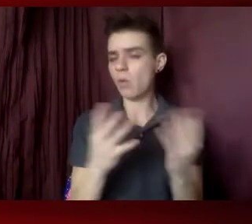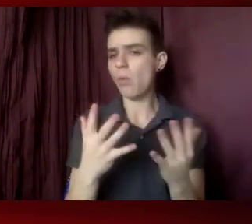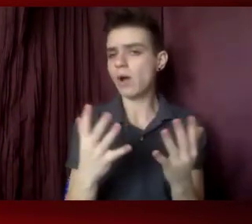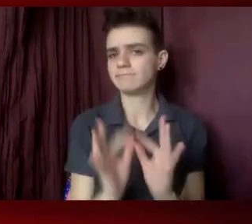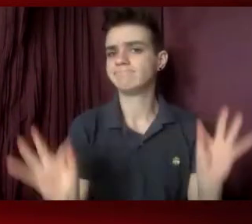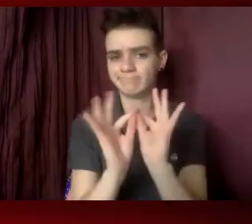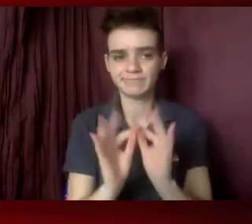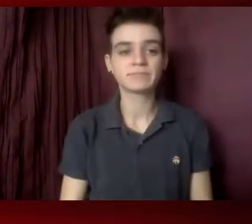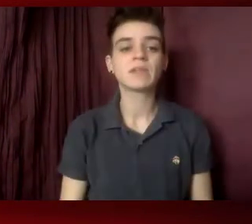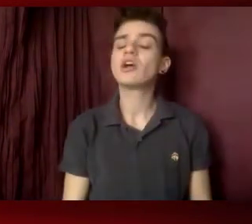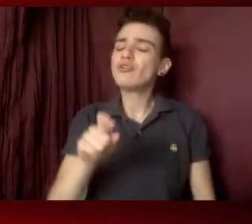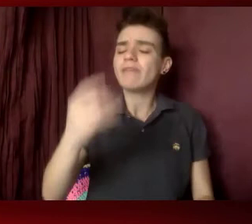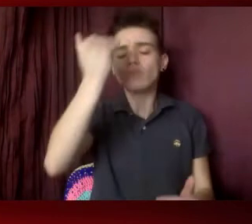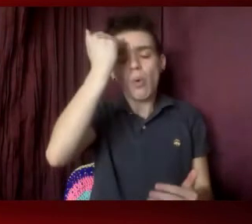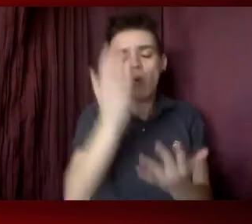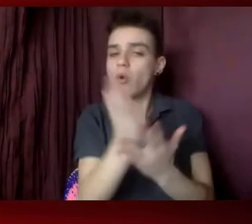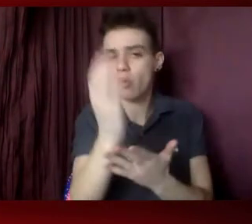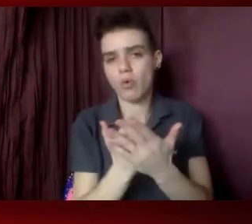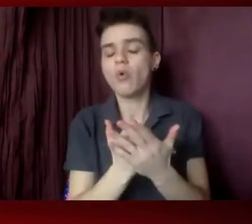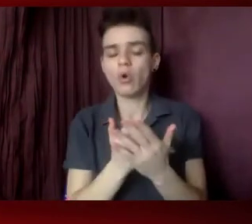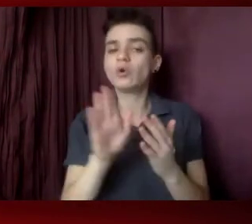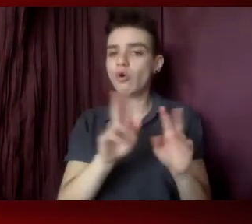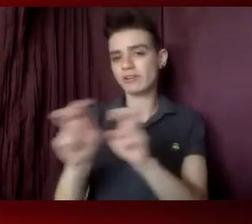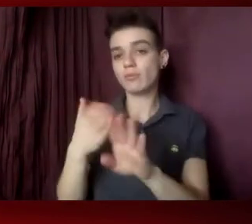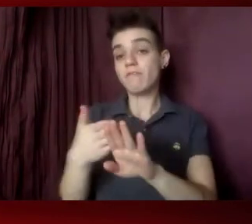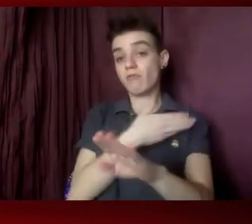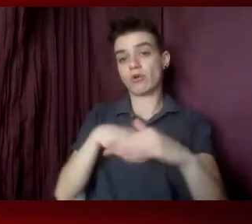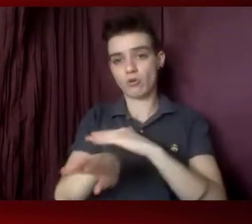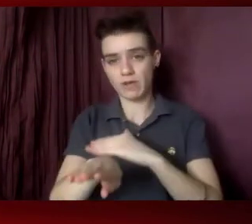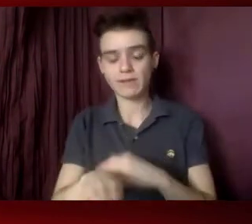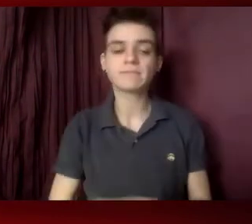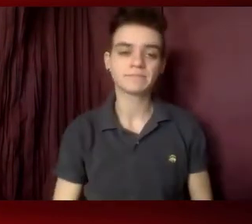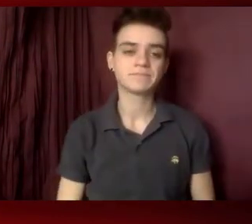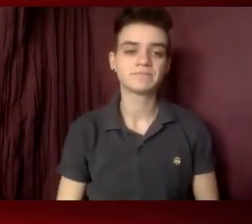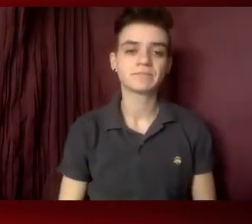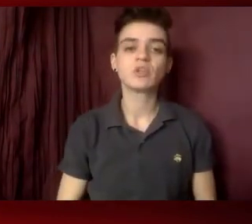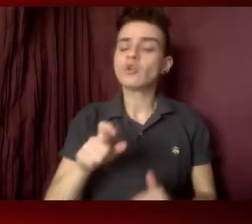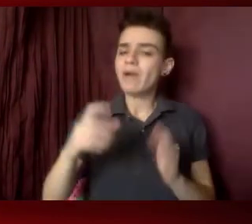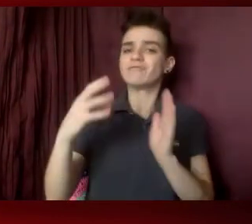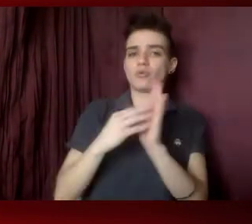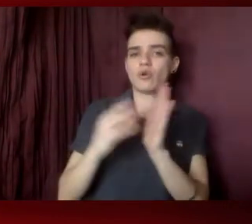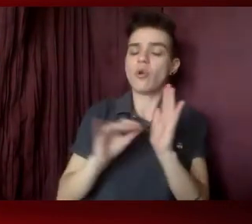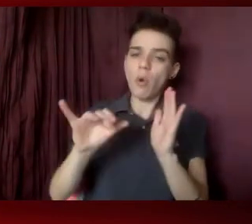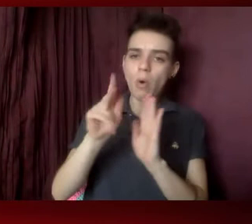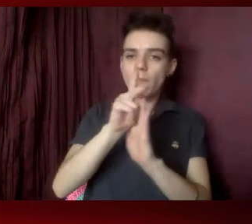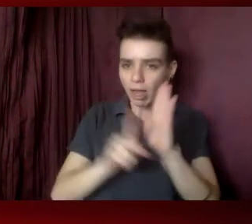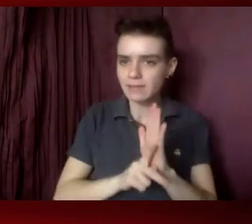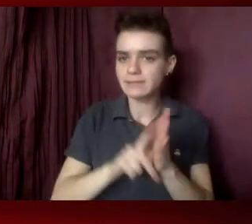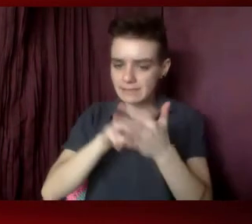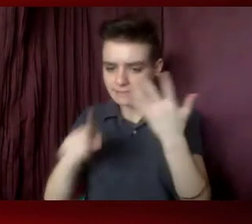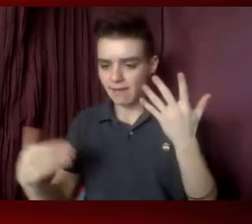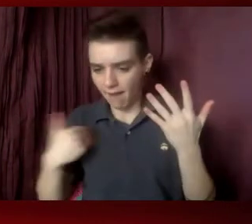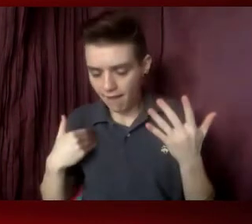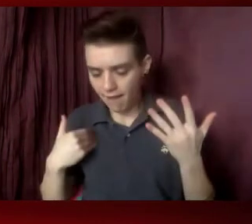at AIDS Watch, there's multiple policy briefs that they're going to talk about later today. Learn about those, learn what bills and legislation is